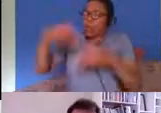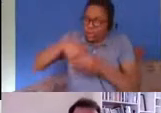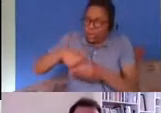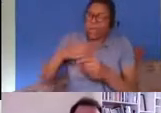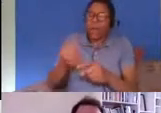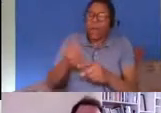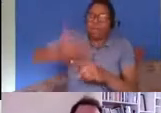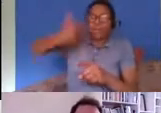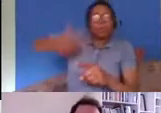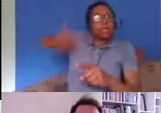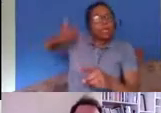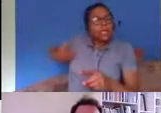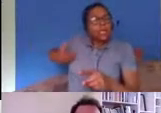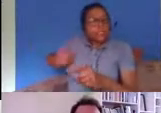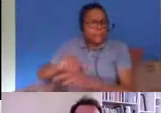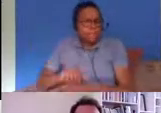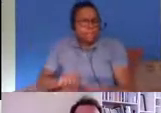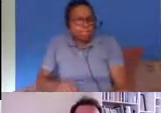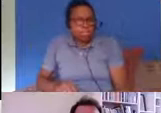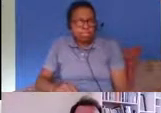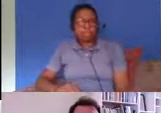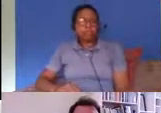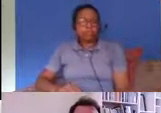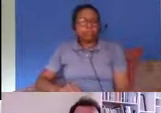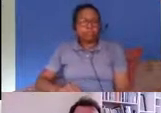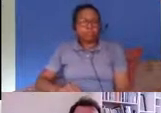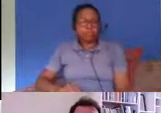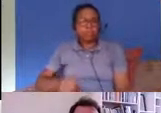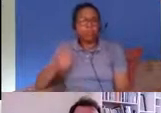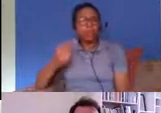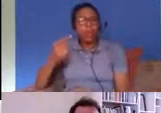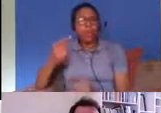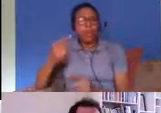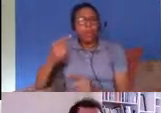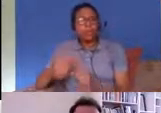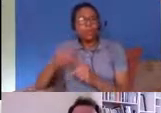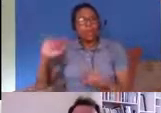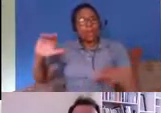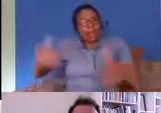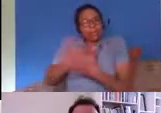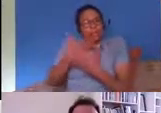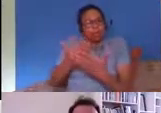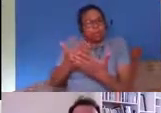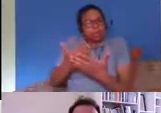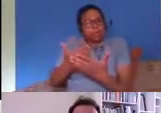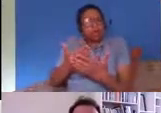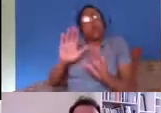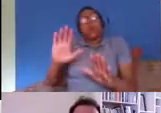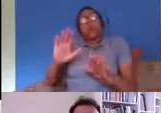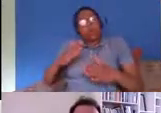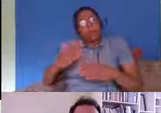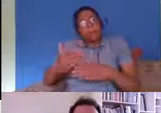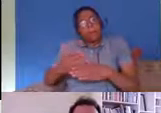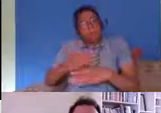um i'm oh i've got a quick introduction slide there to go through um before i do get started if you're getting